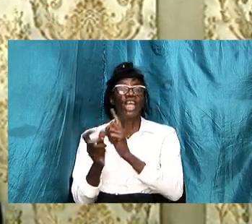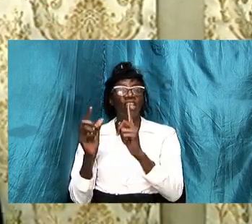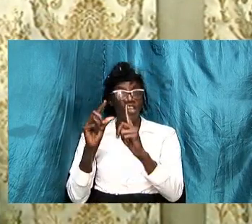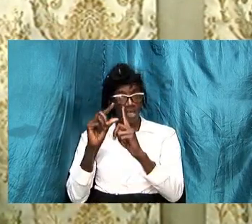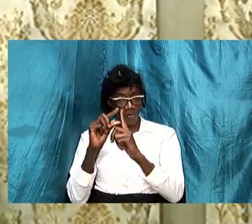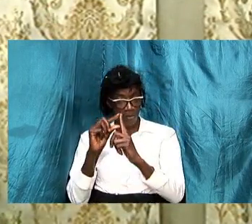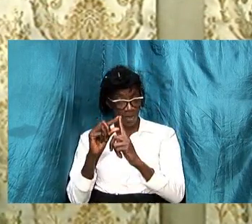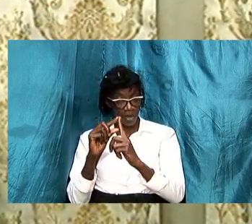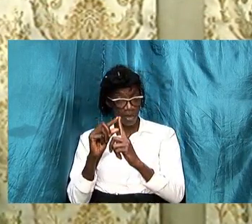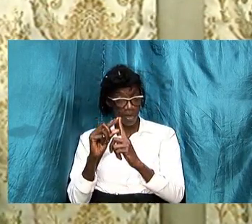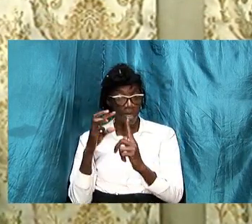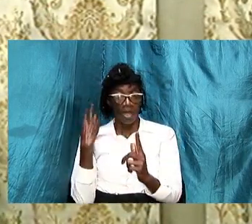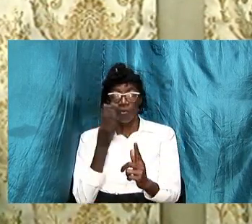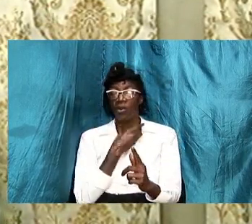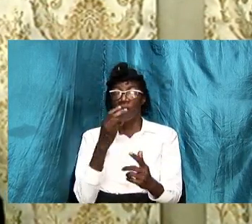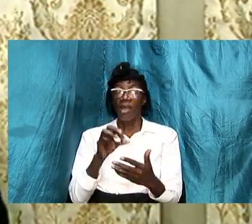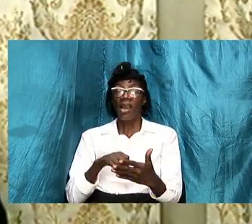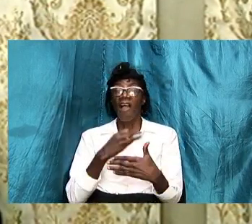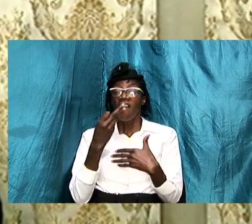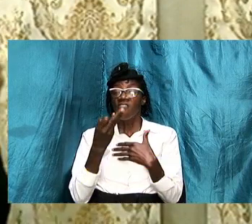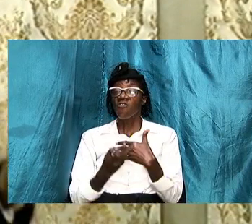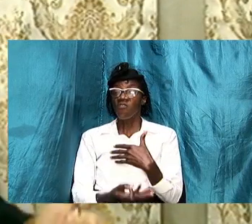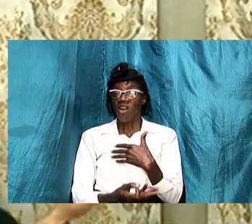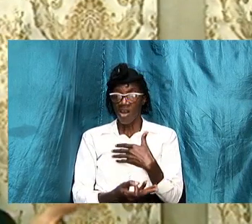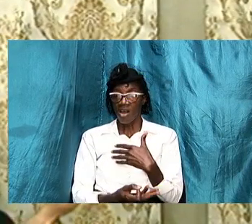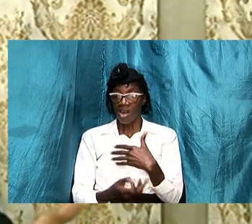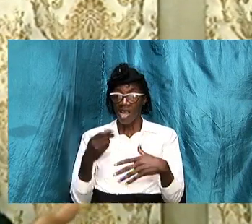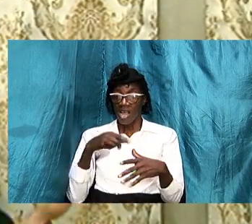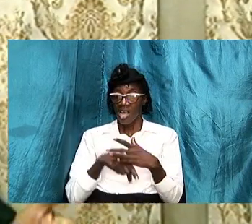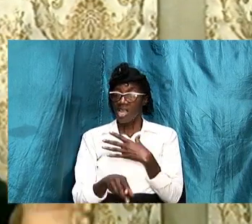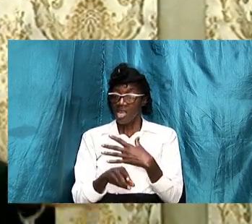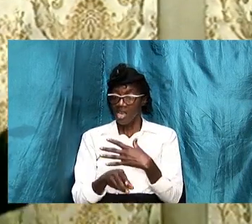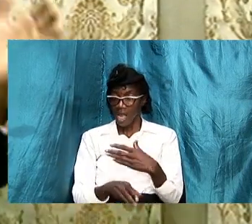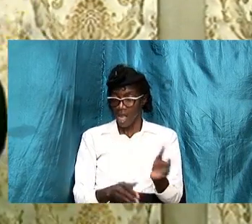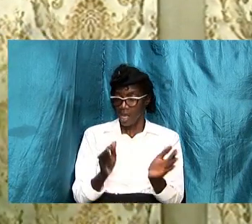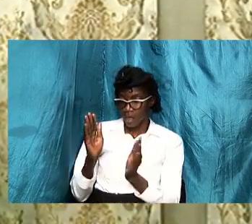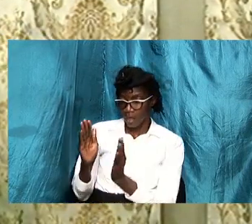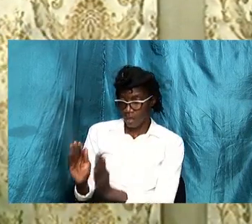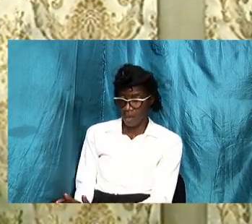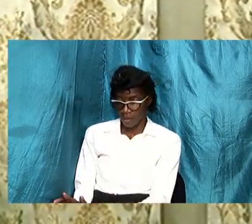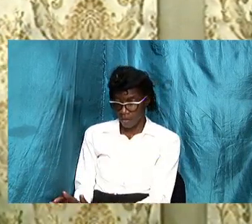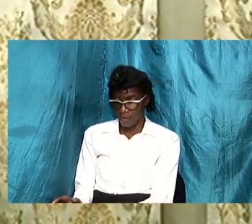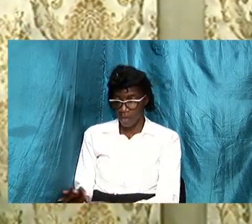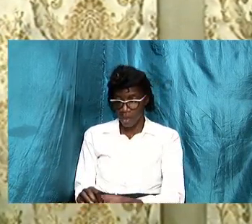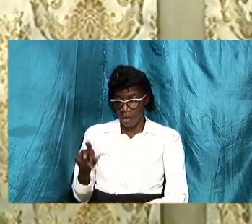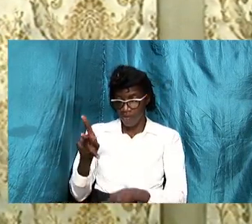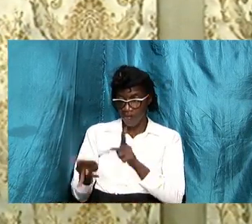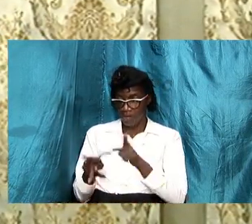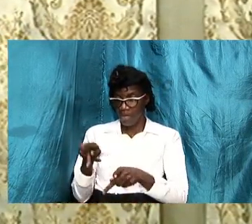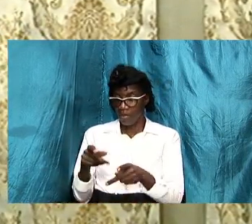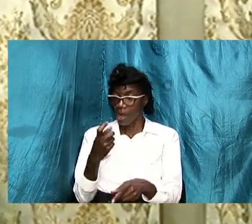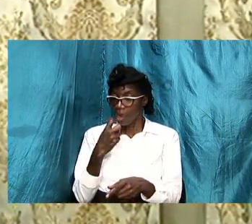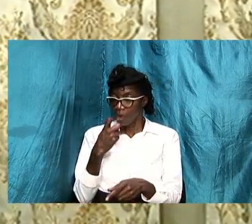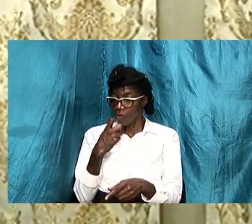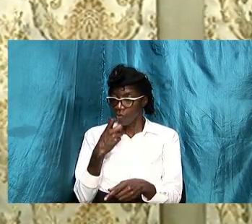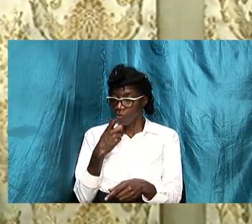we are going to fall in the category of people who the bible calls the